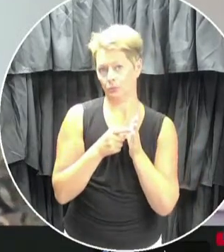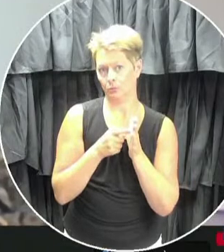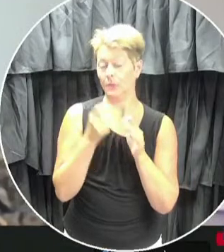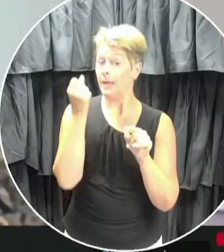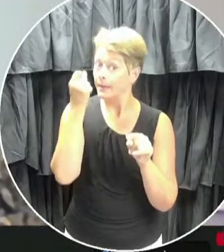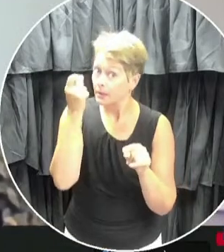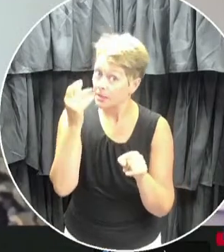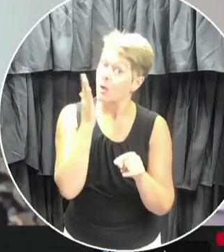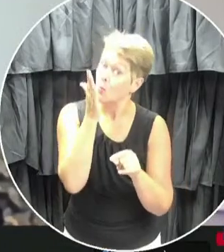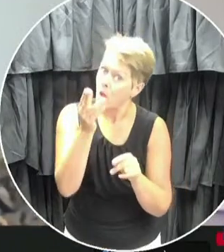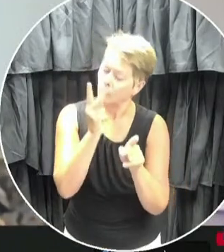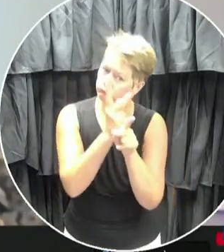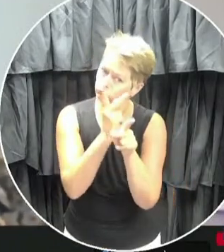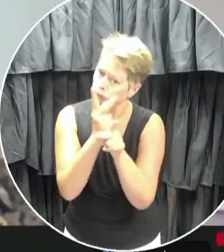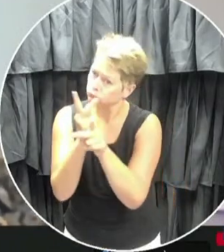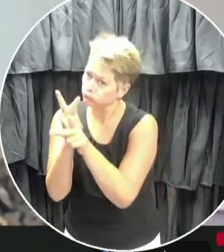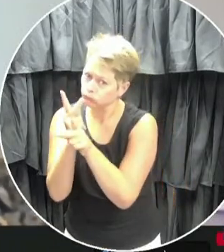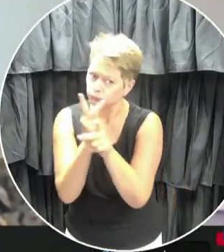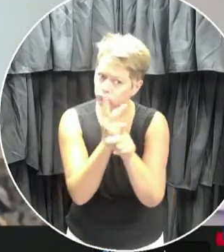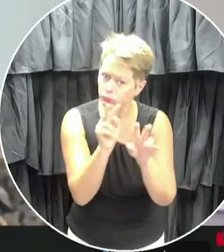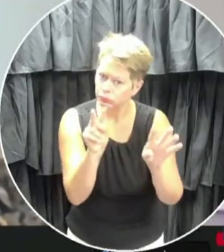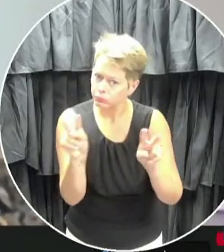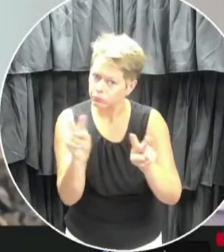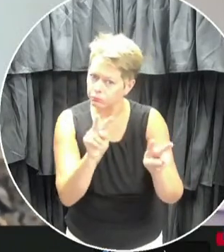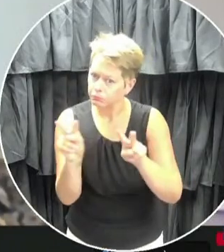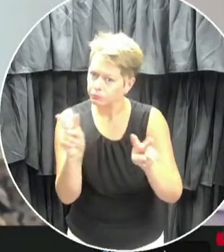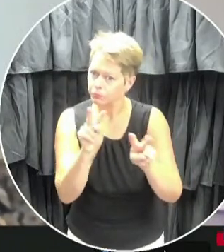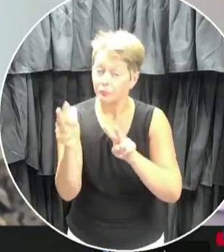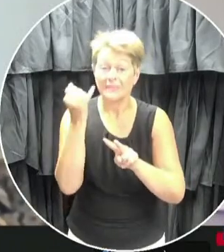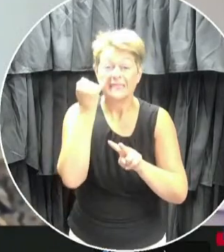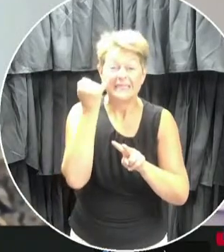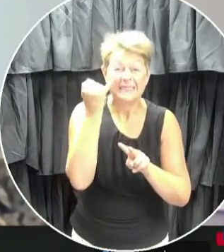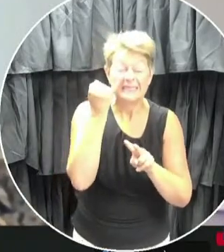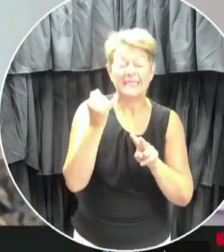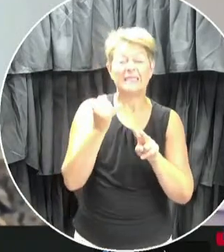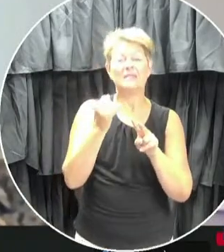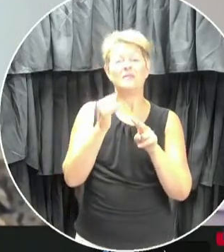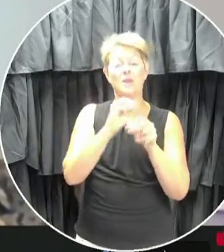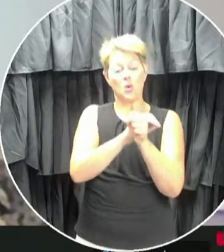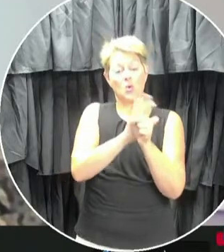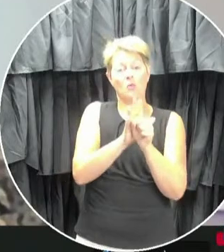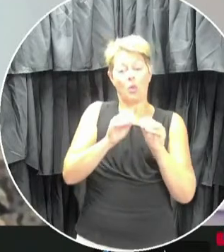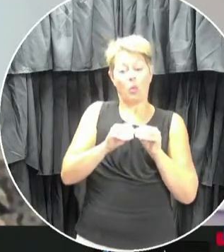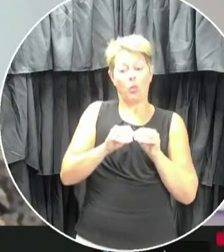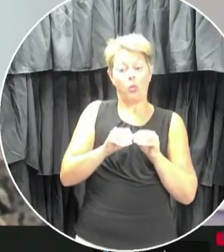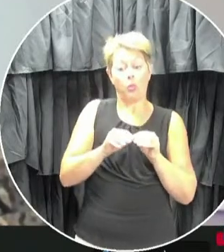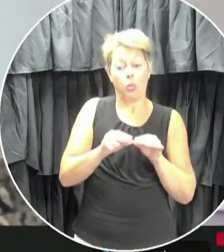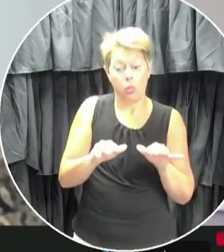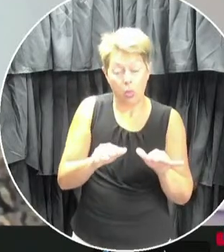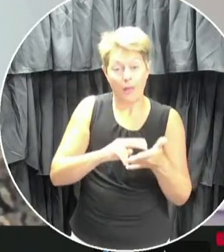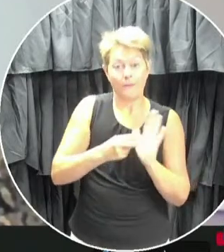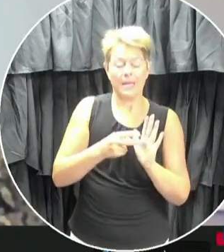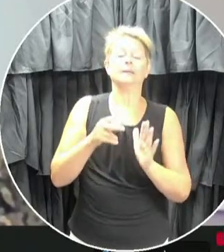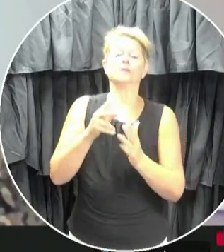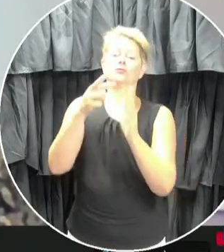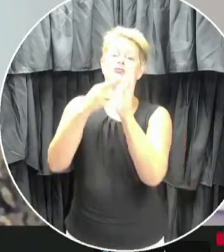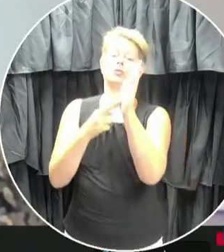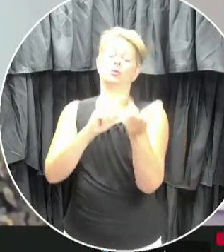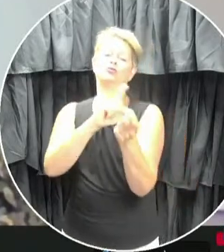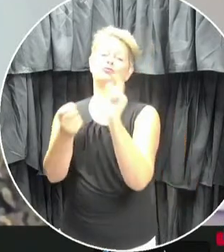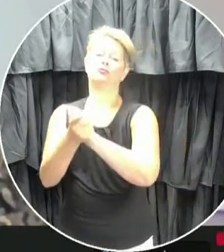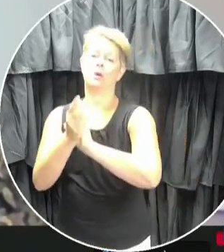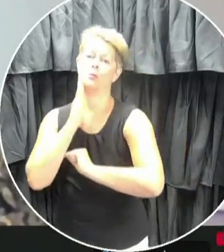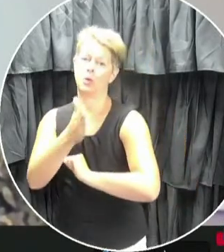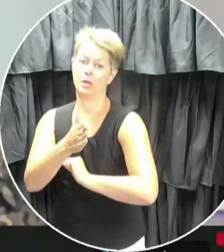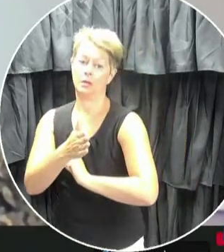be closely monitored and could change based on any new developments in epidemiology or best available evidence. Some students